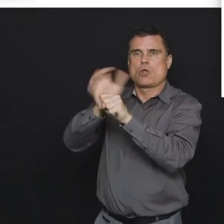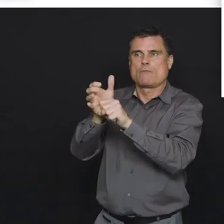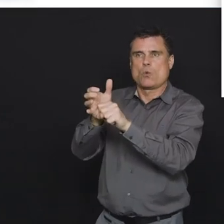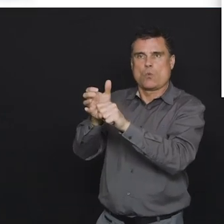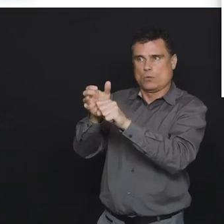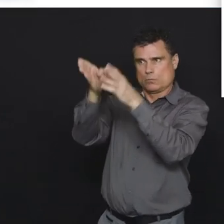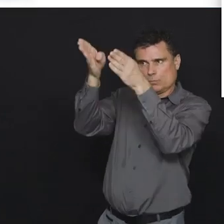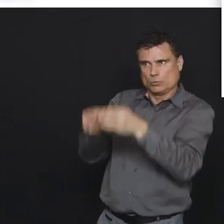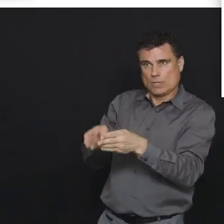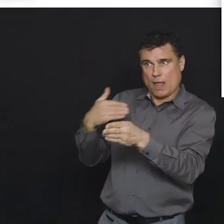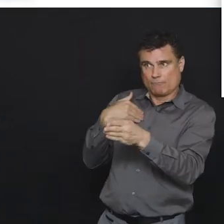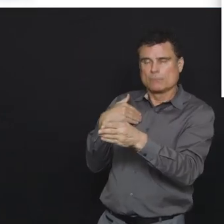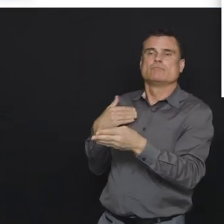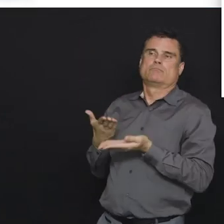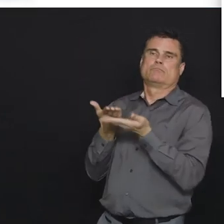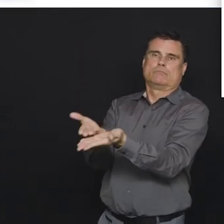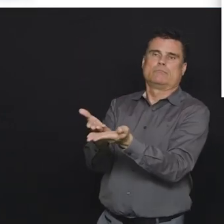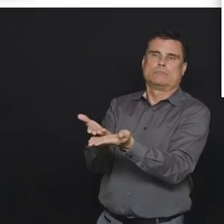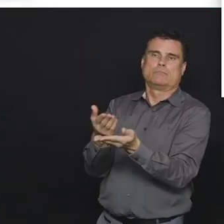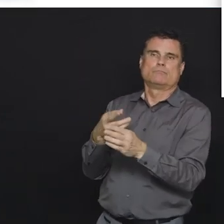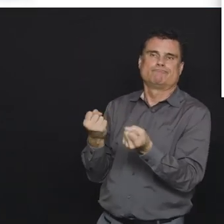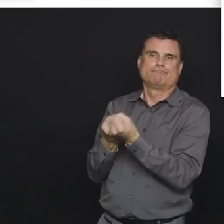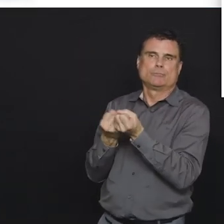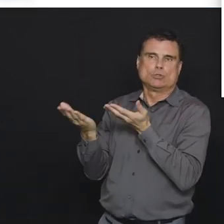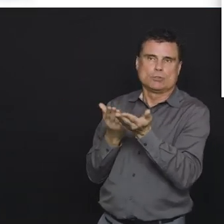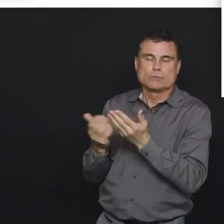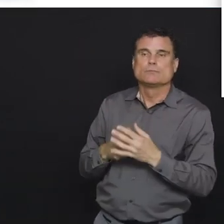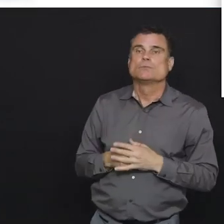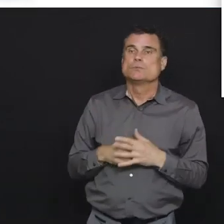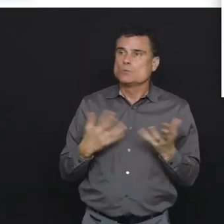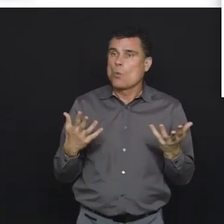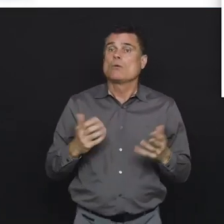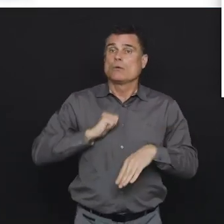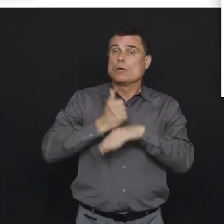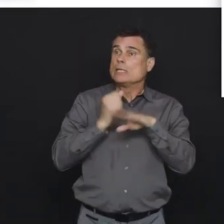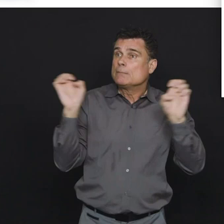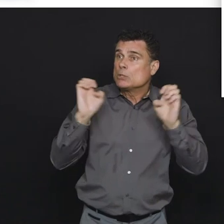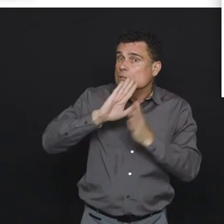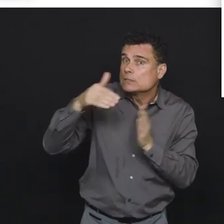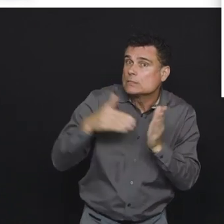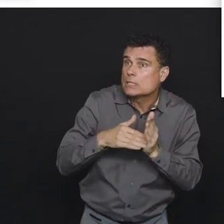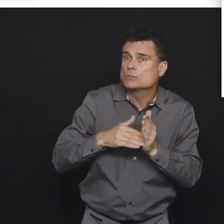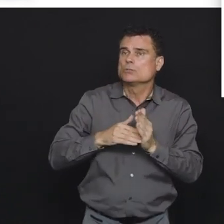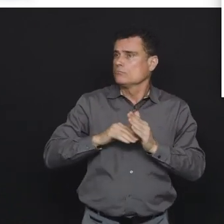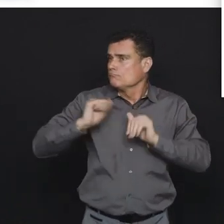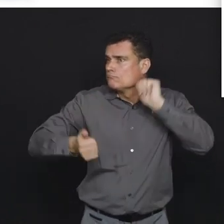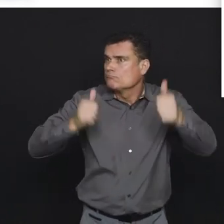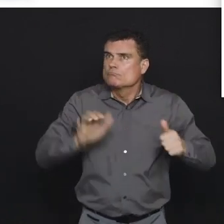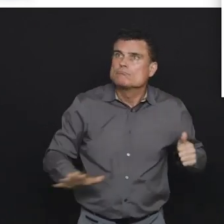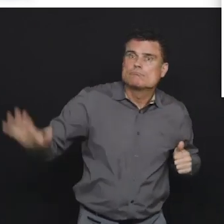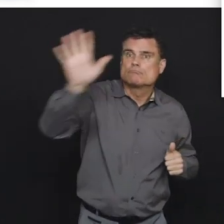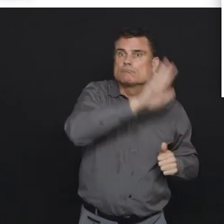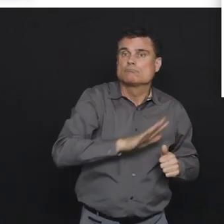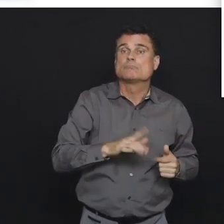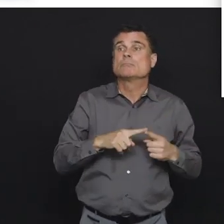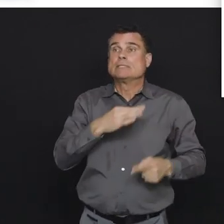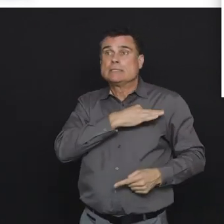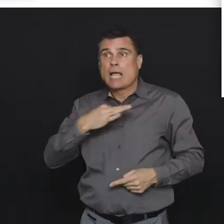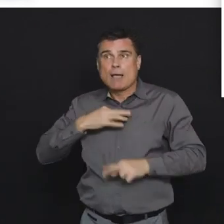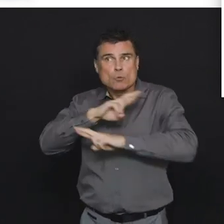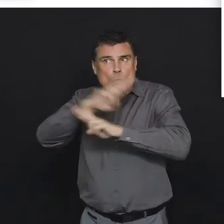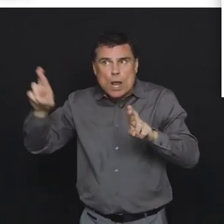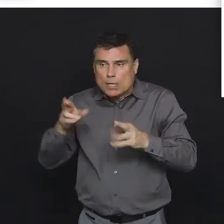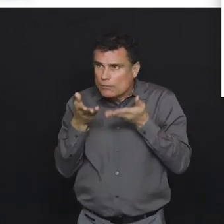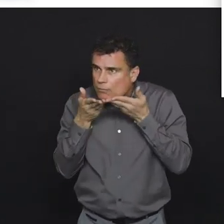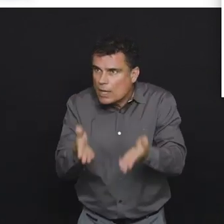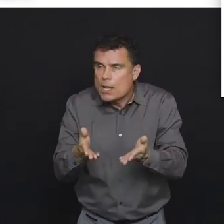place a plan, health authorities, each of them, each of them with their own emergency operations centre, putting in place a plan with their clinical and support